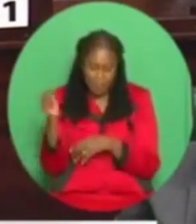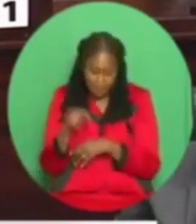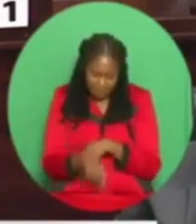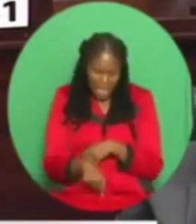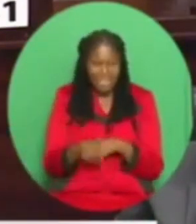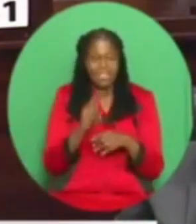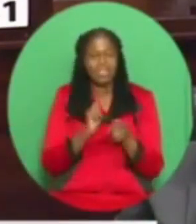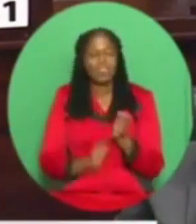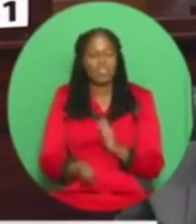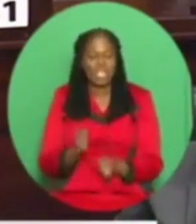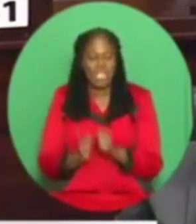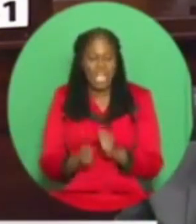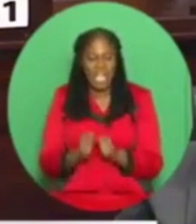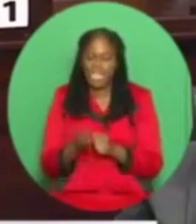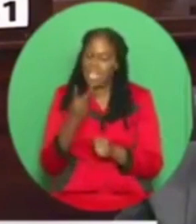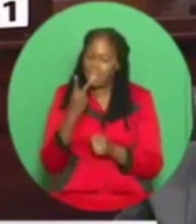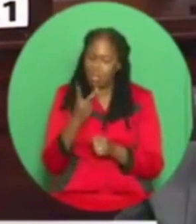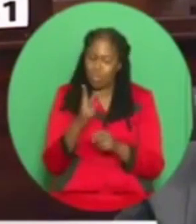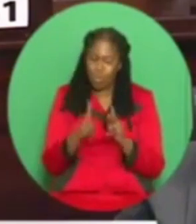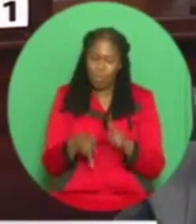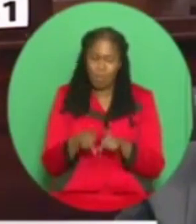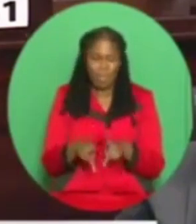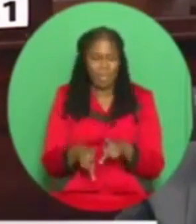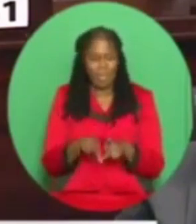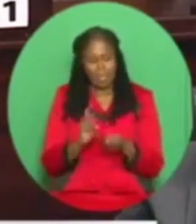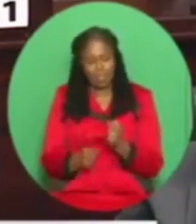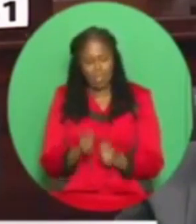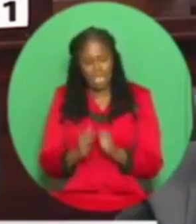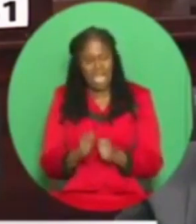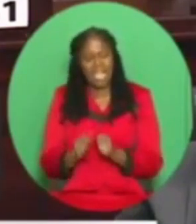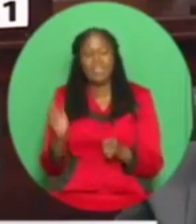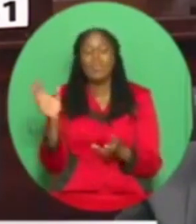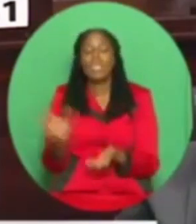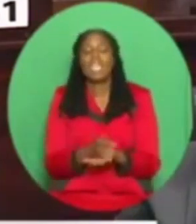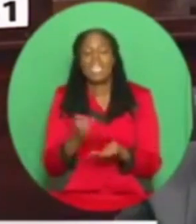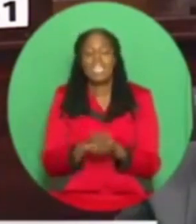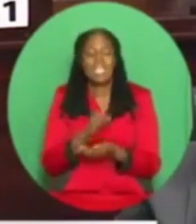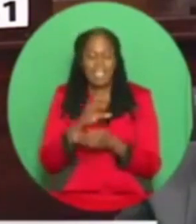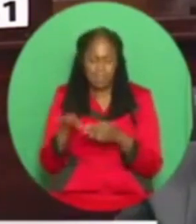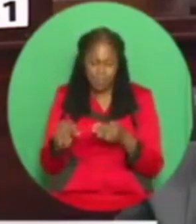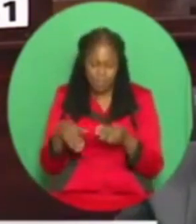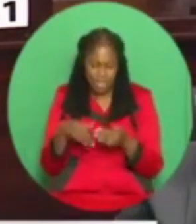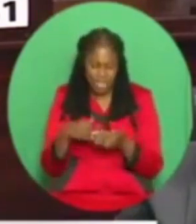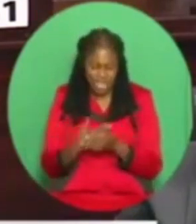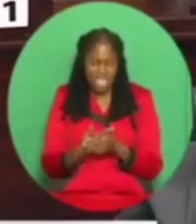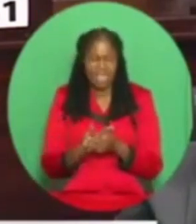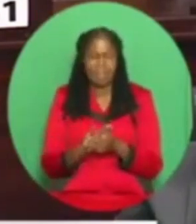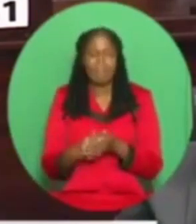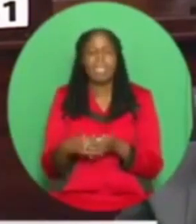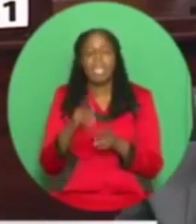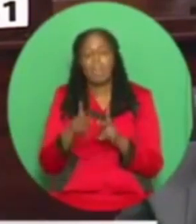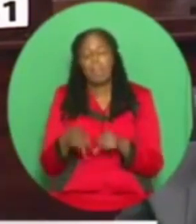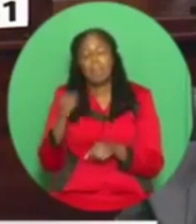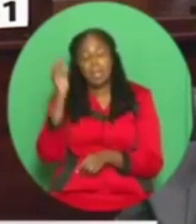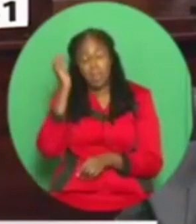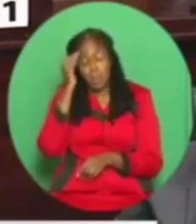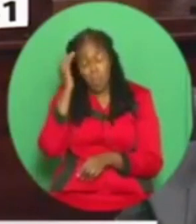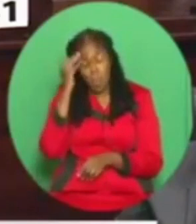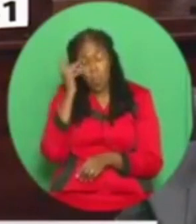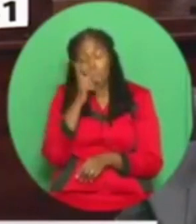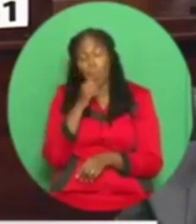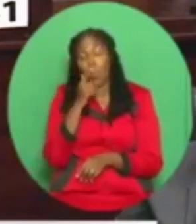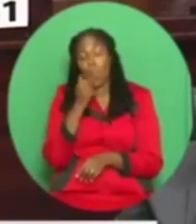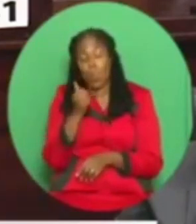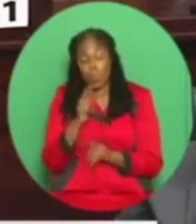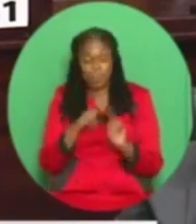in Trinidad. Two beneficiaries of Trinidadian descent. Known to many, but Madam Speaker,